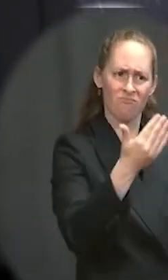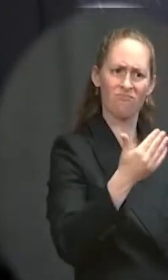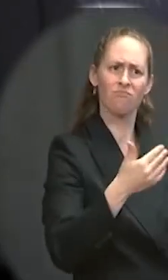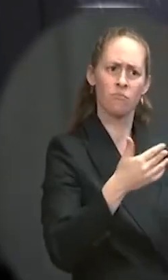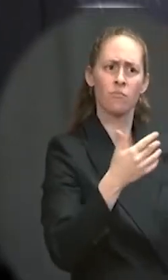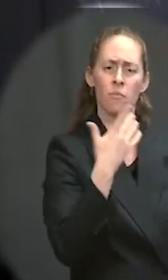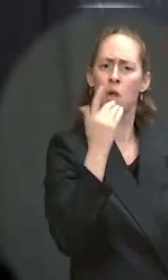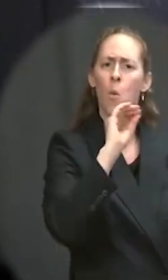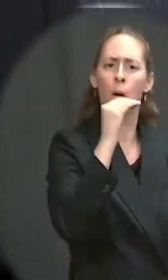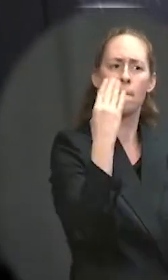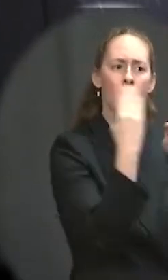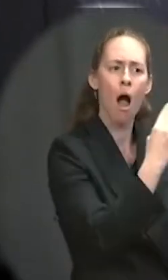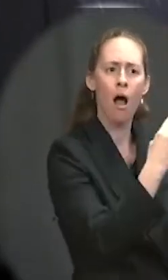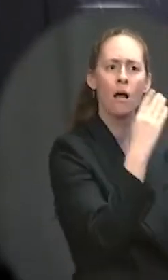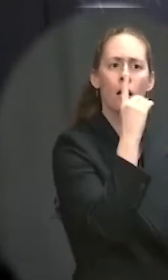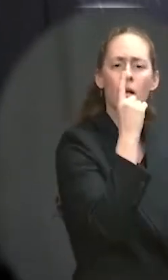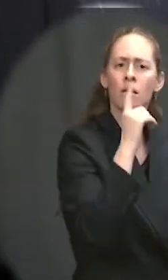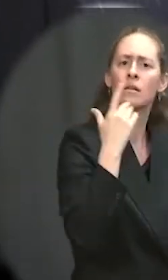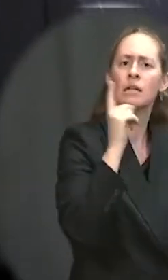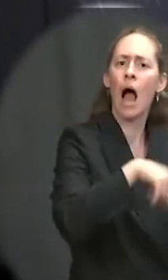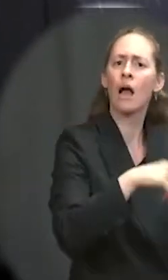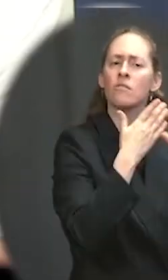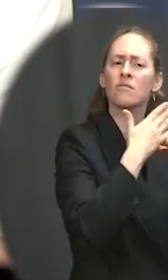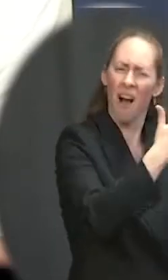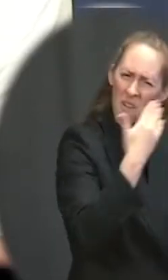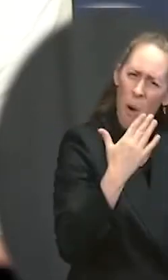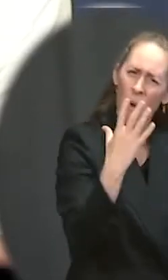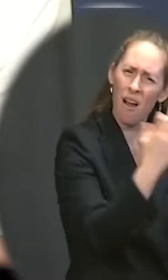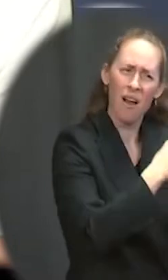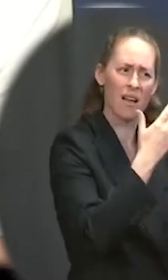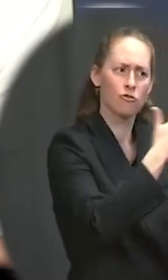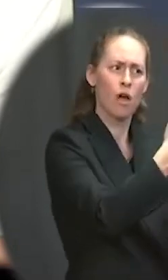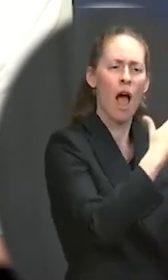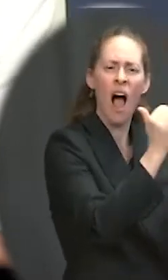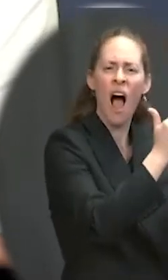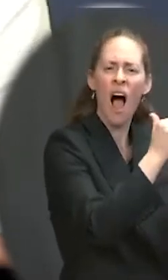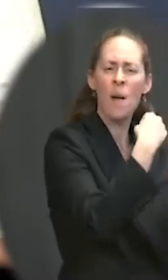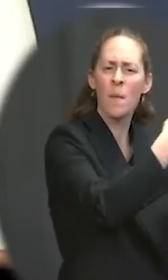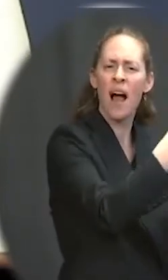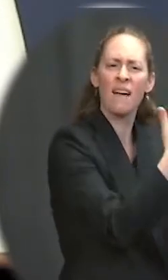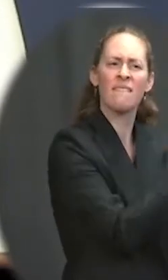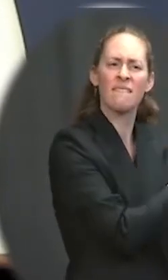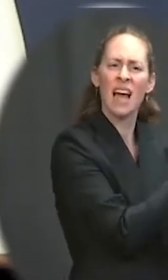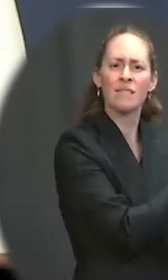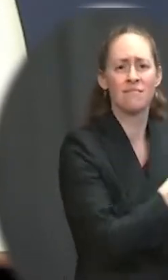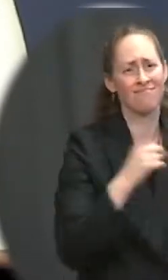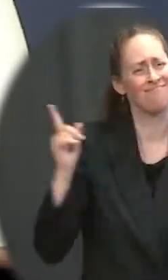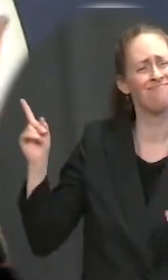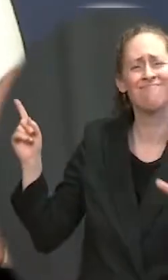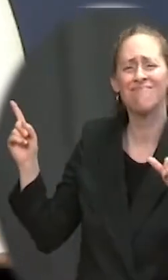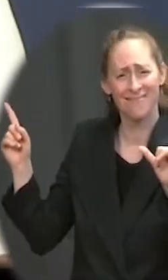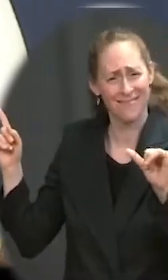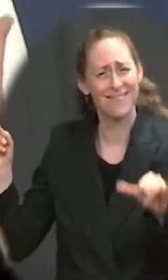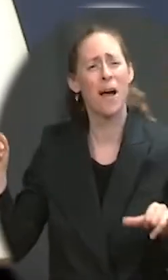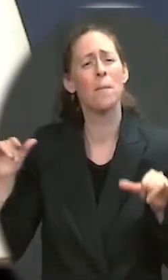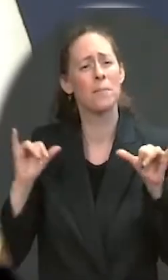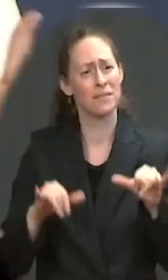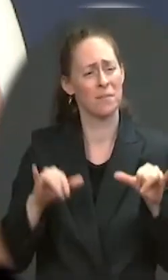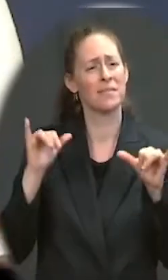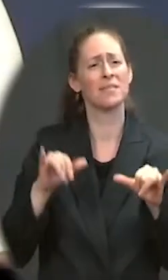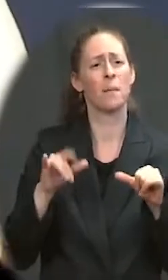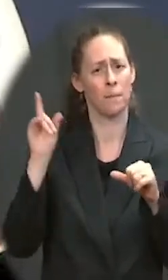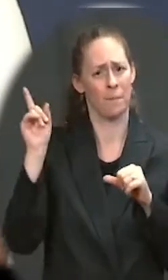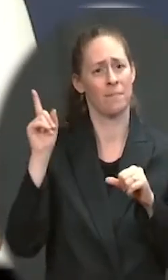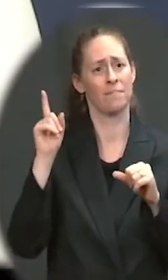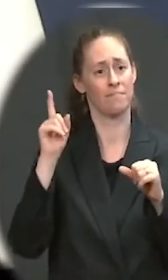mass-producing these life-saving vaccines. That has been his position, but he is the president of the United States who believes in the advice,